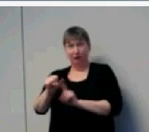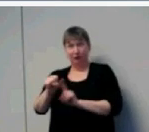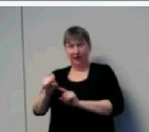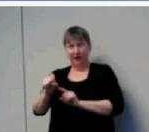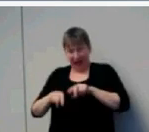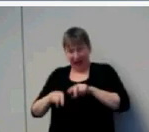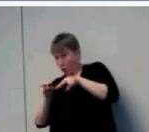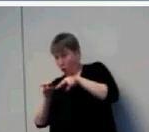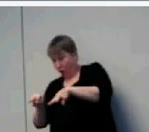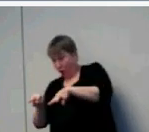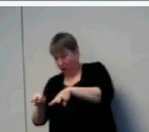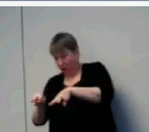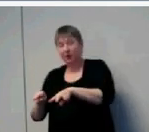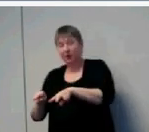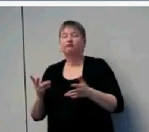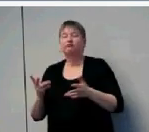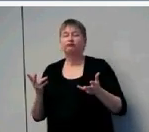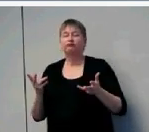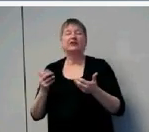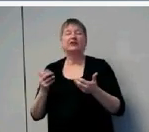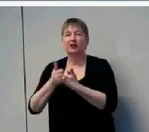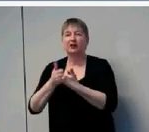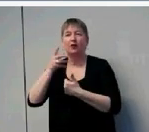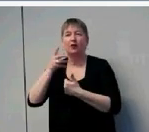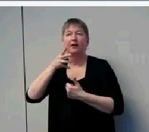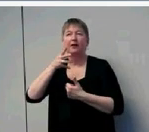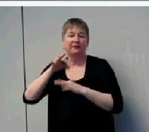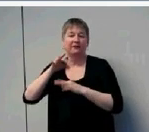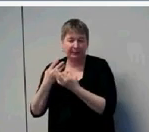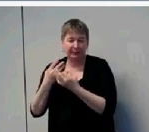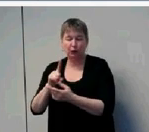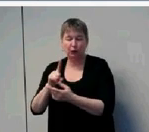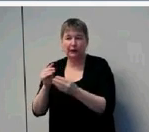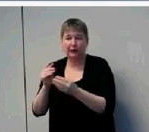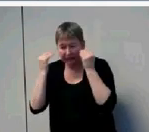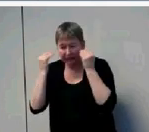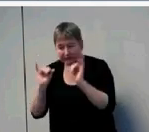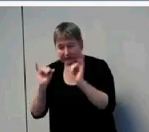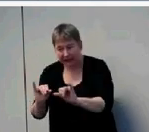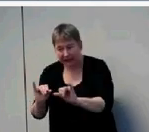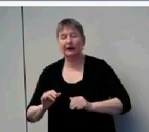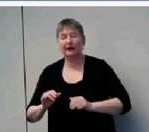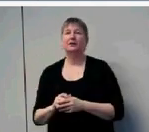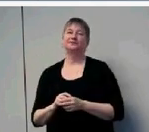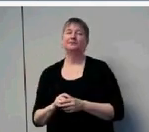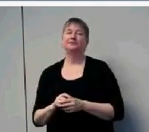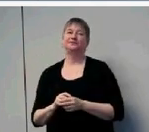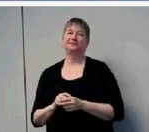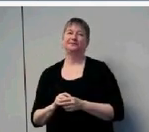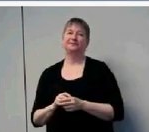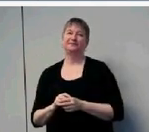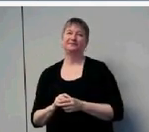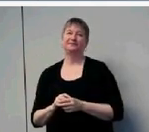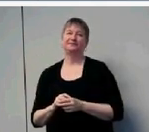challenging for families, and they need more support there. So obviously, you want to give them access